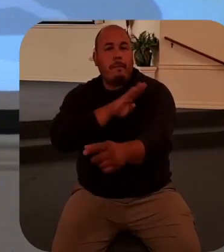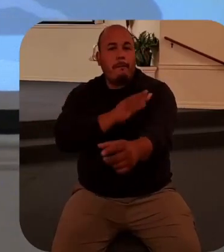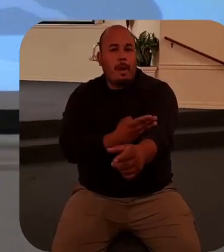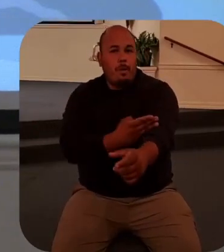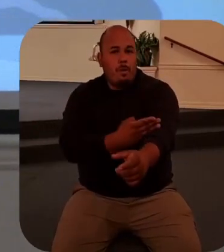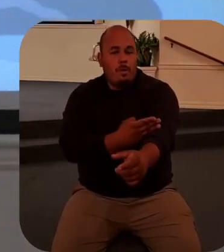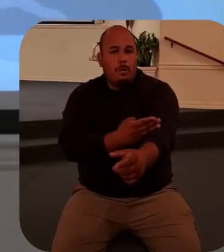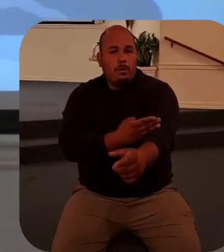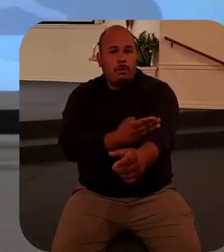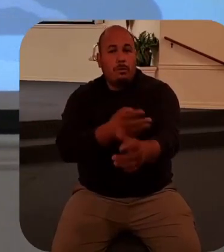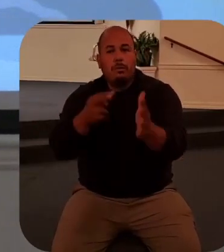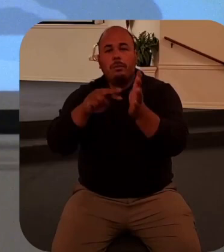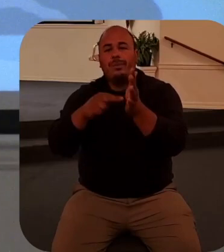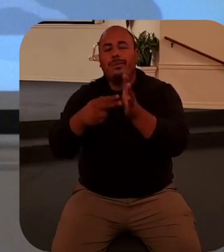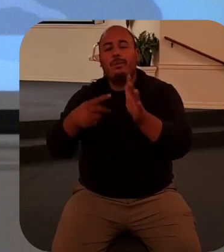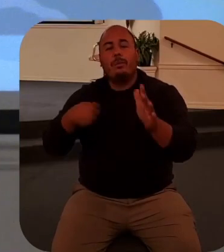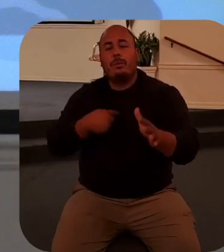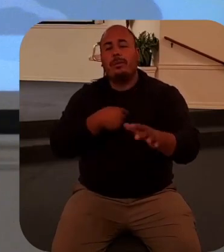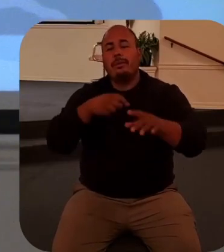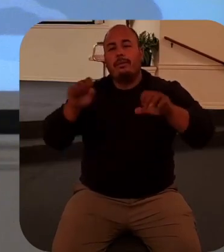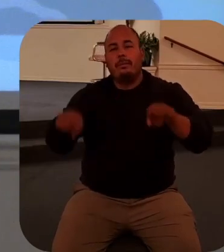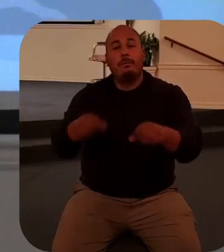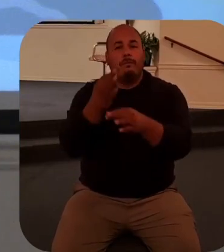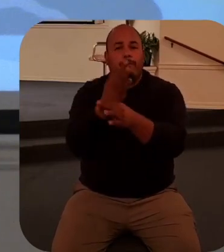set us free to live for God